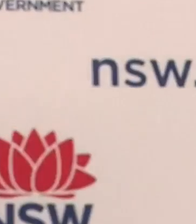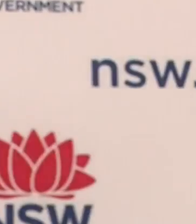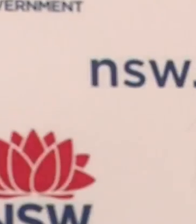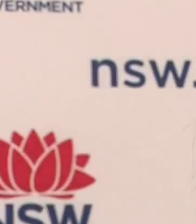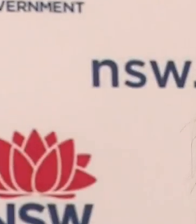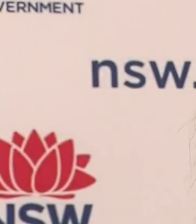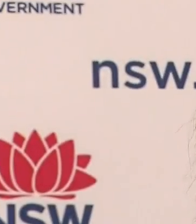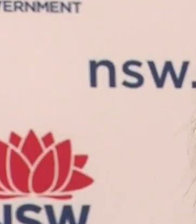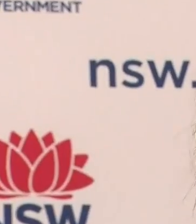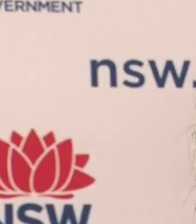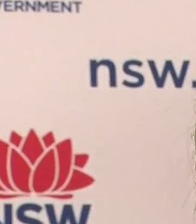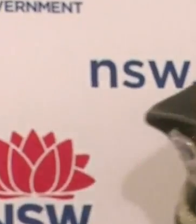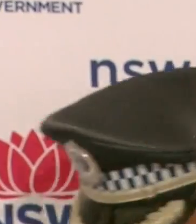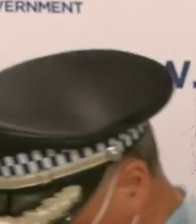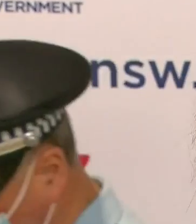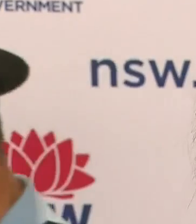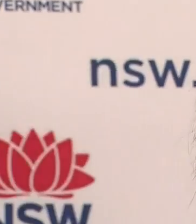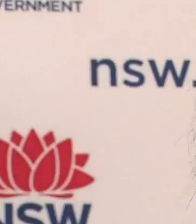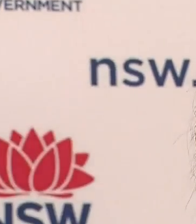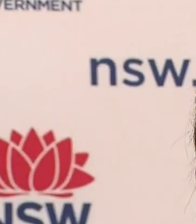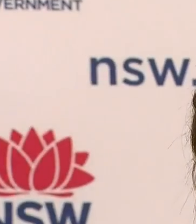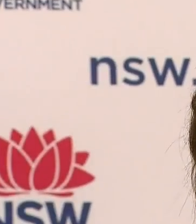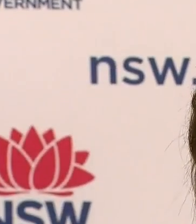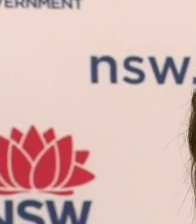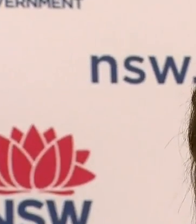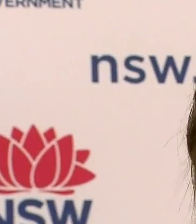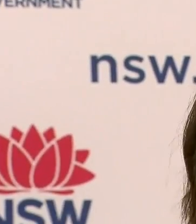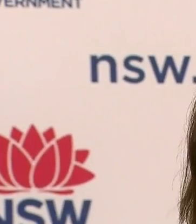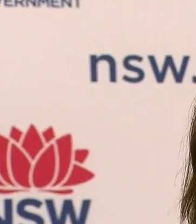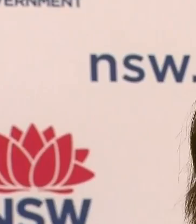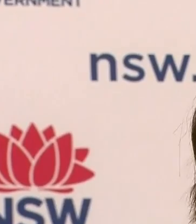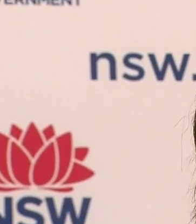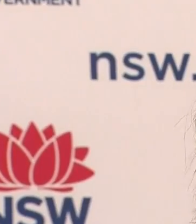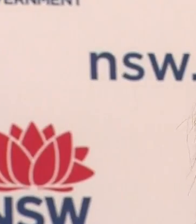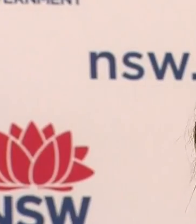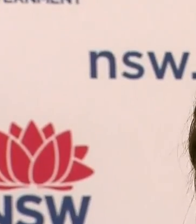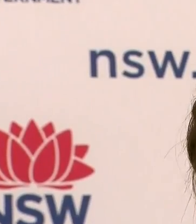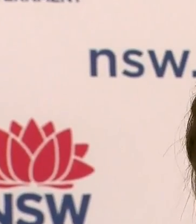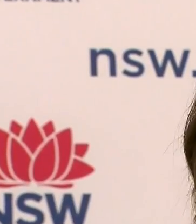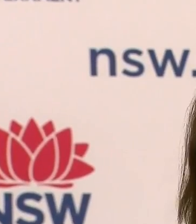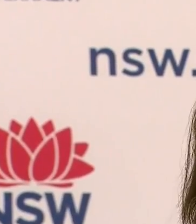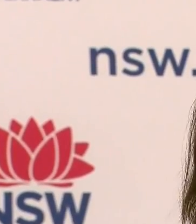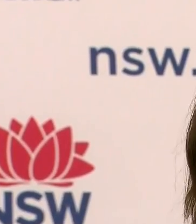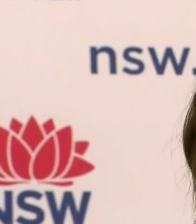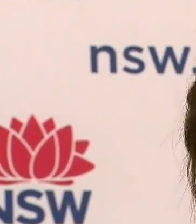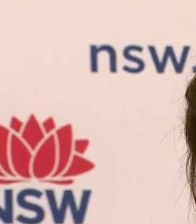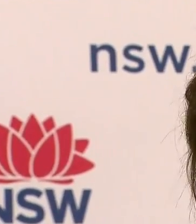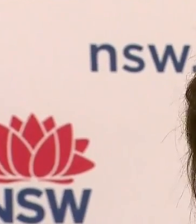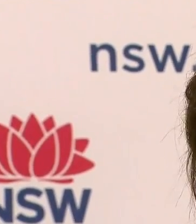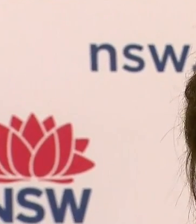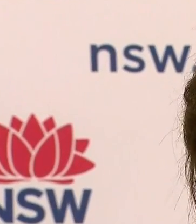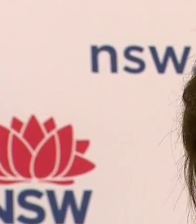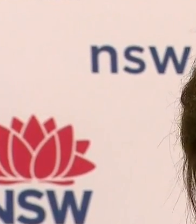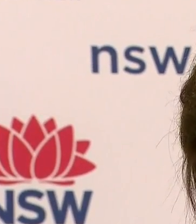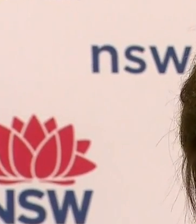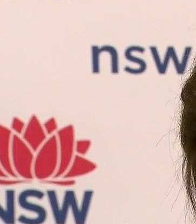Good morning, everybody. 128,000 tests done to 8pm yesterday. Another bumper day. Thank you for everybody who's